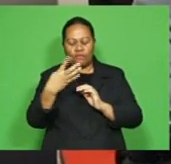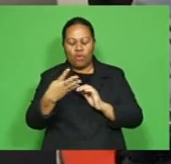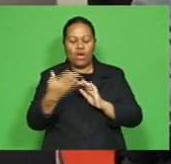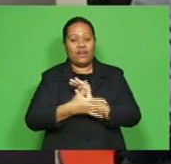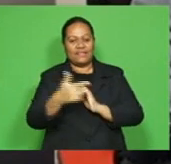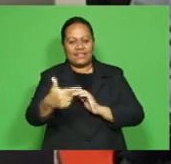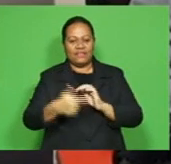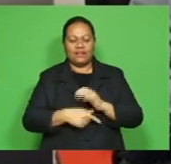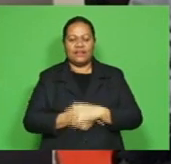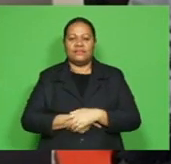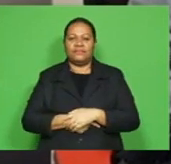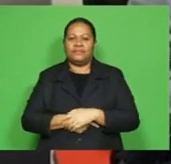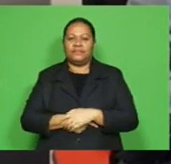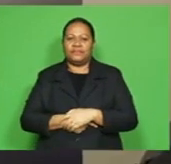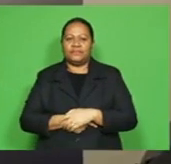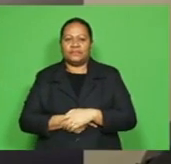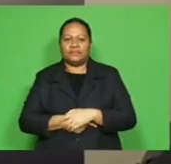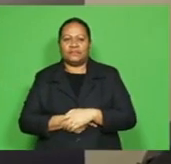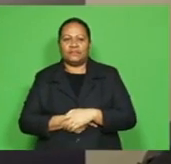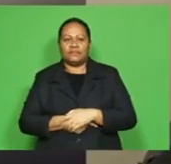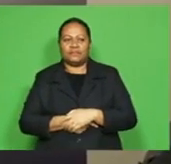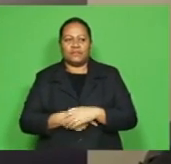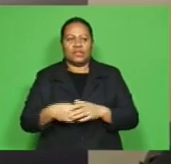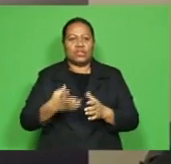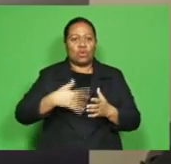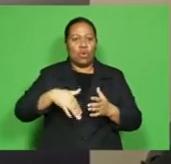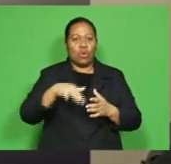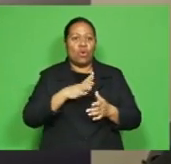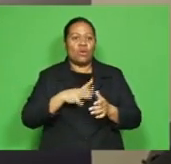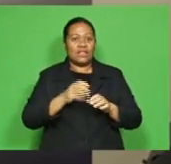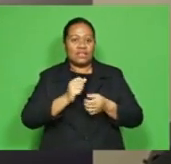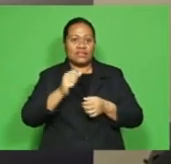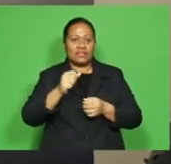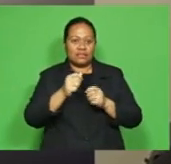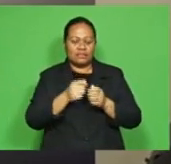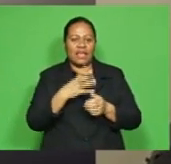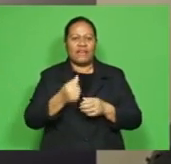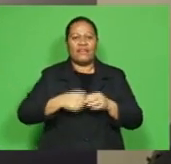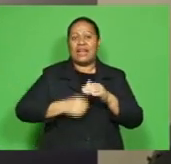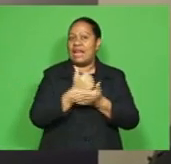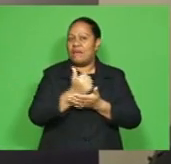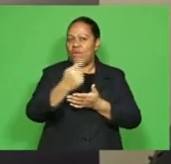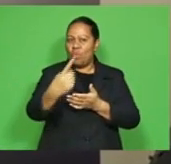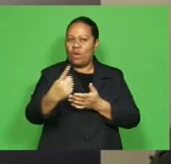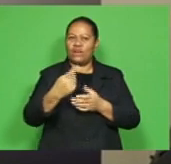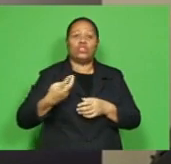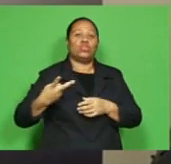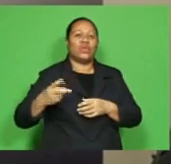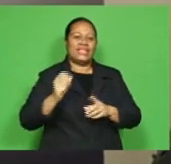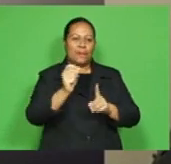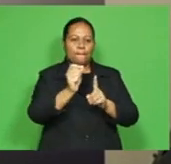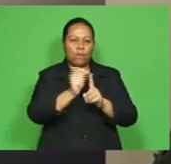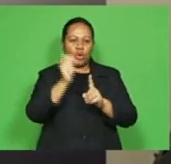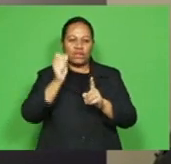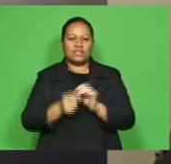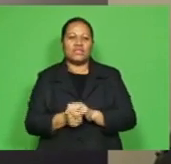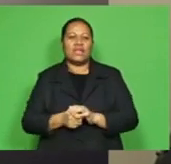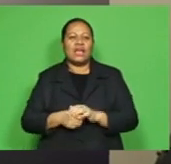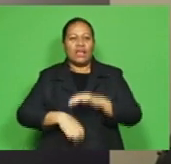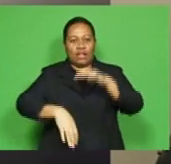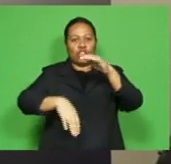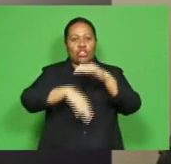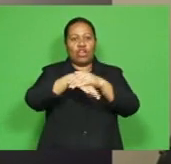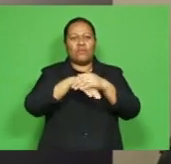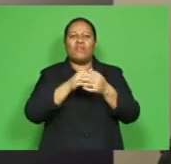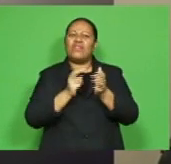cumulative score spiked Fiji to number 1 position, with 20 points ahead of Hanon Tzu